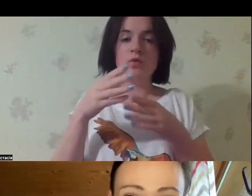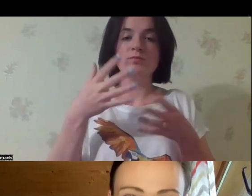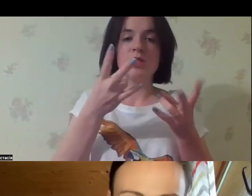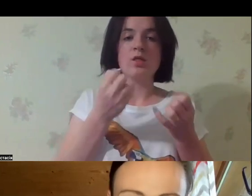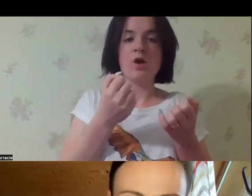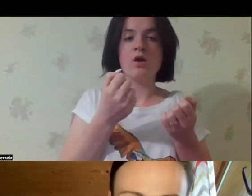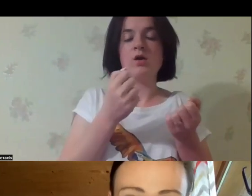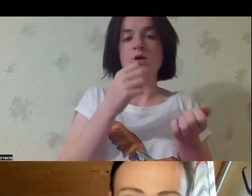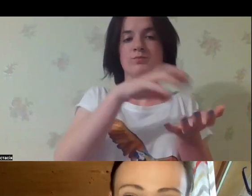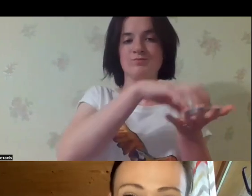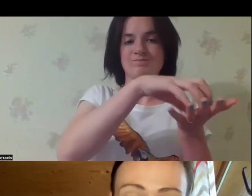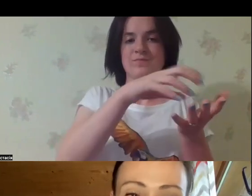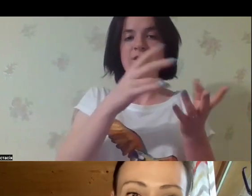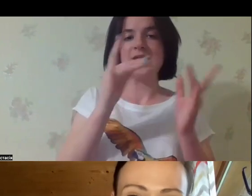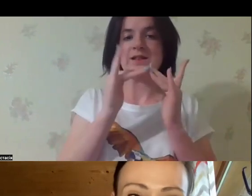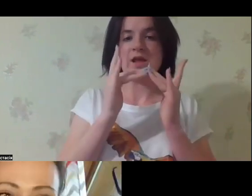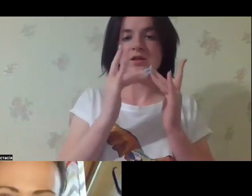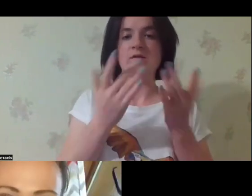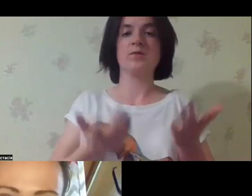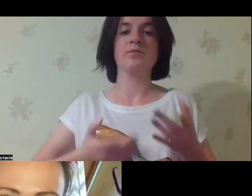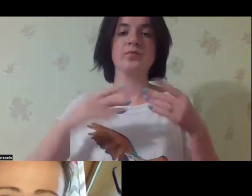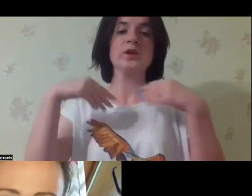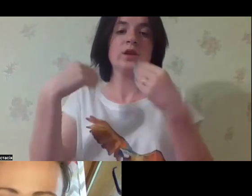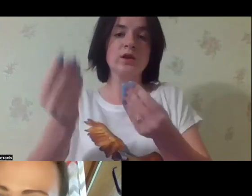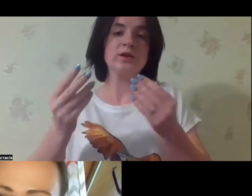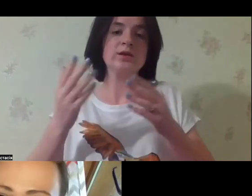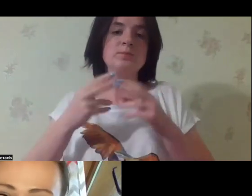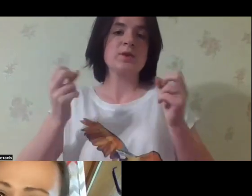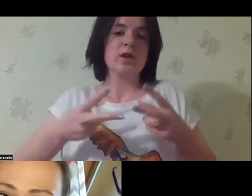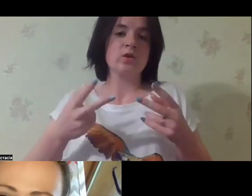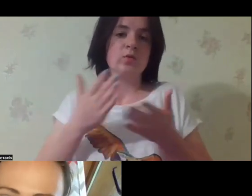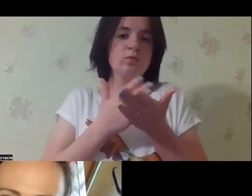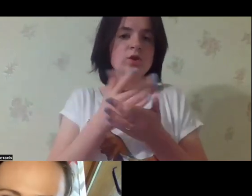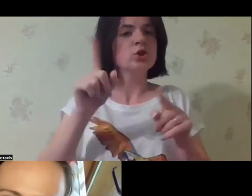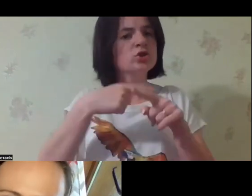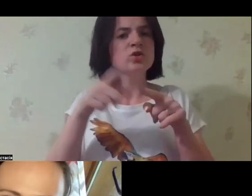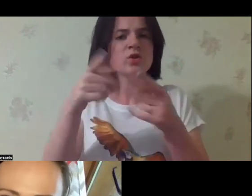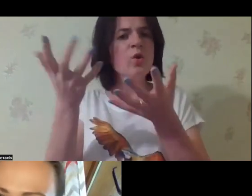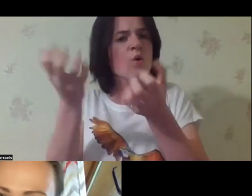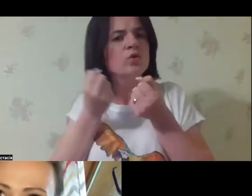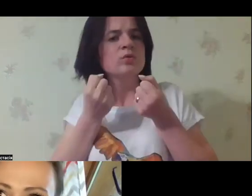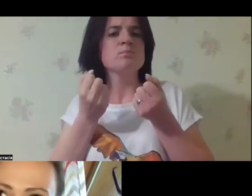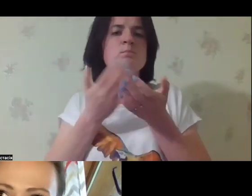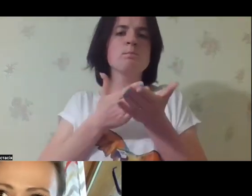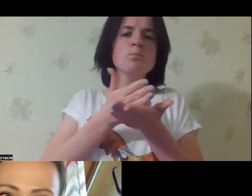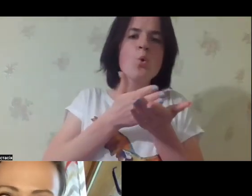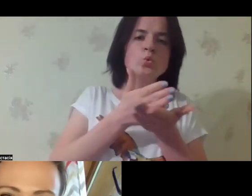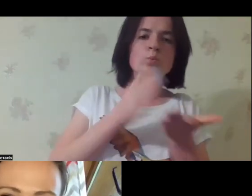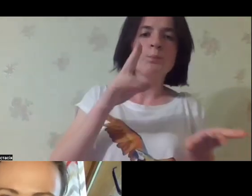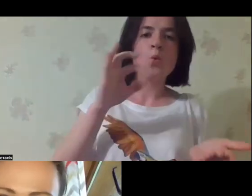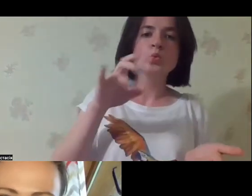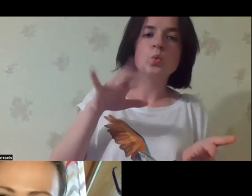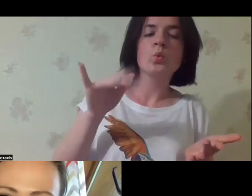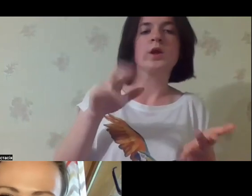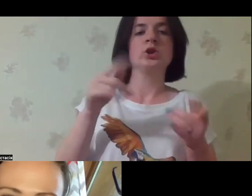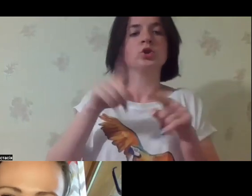taxes were used for the maintenance of institutions, like for the provision of specialized services. Have you